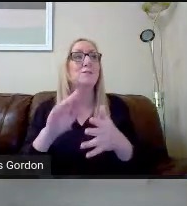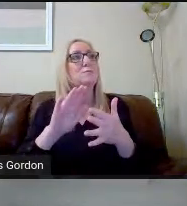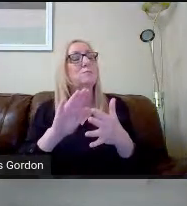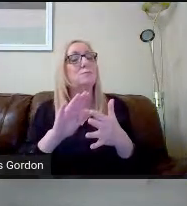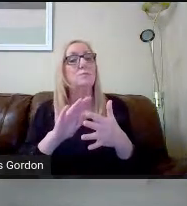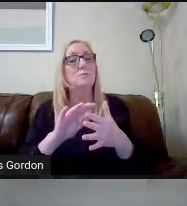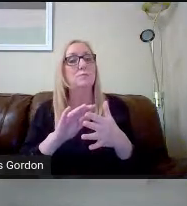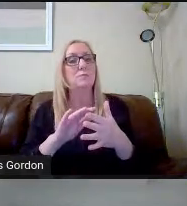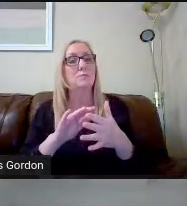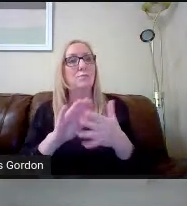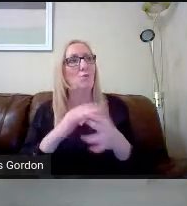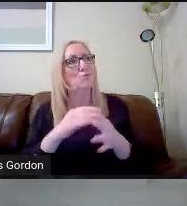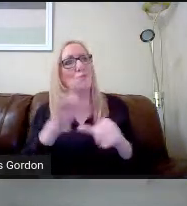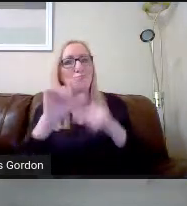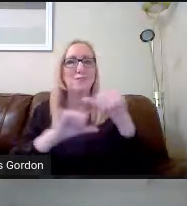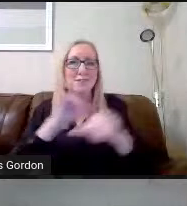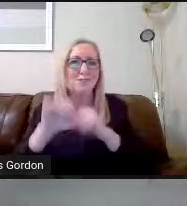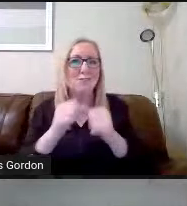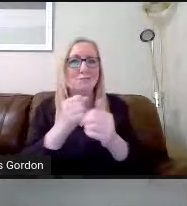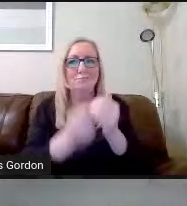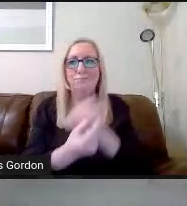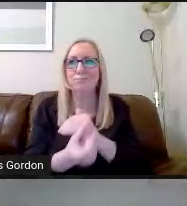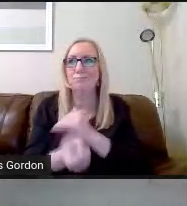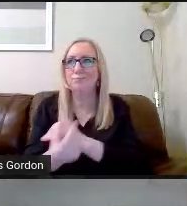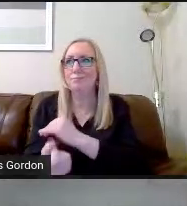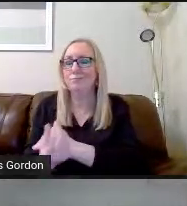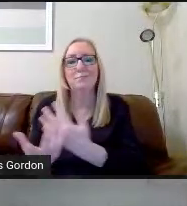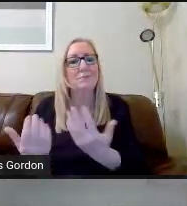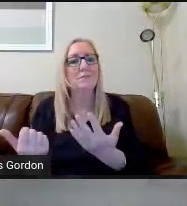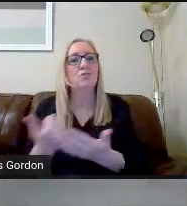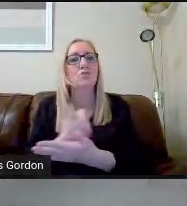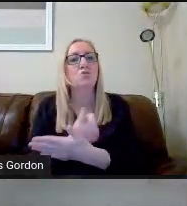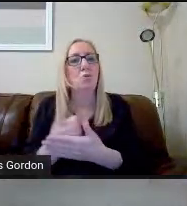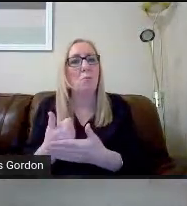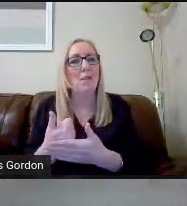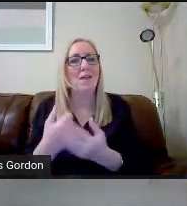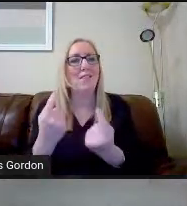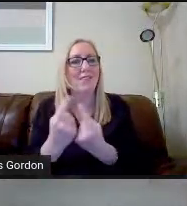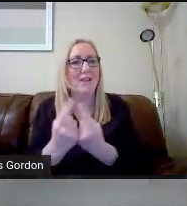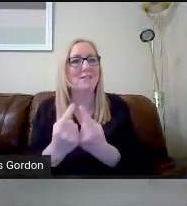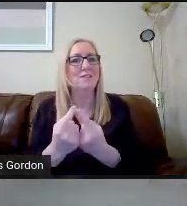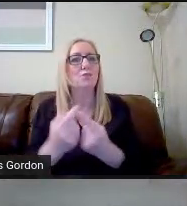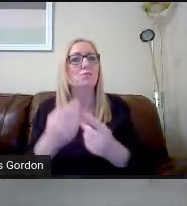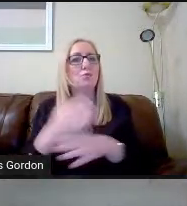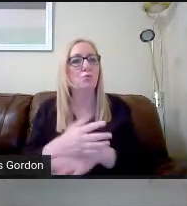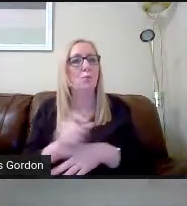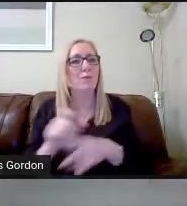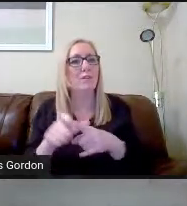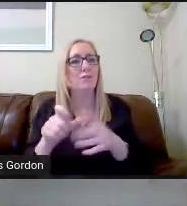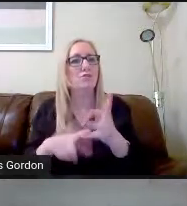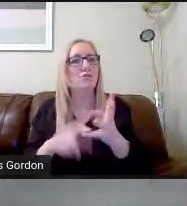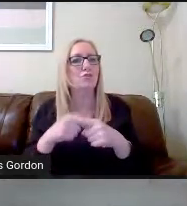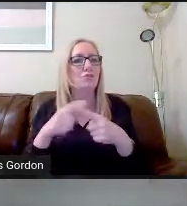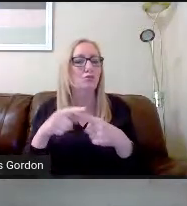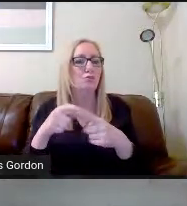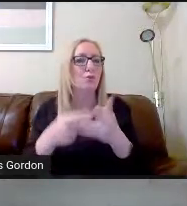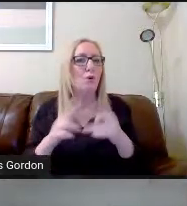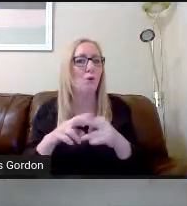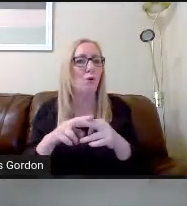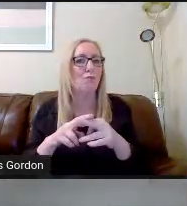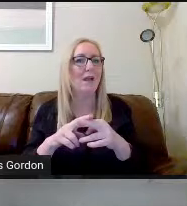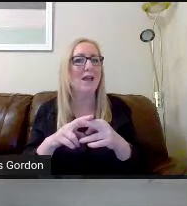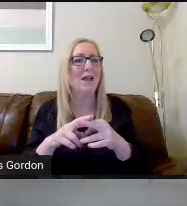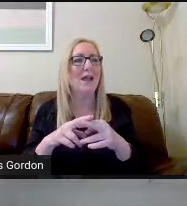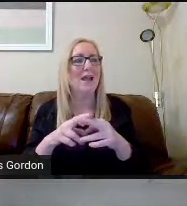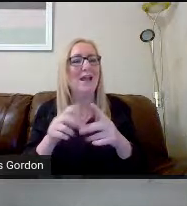and the events that, under normal circumstances, are undertaken with Duke of Edinburgh, the expedition, and so on.